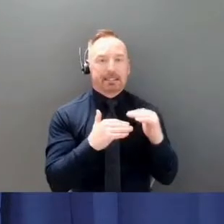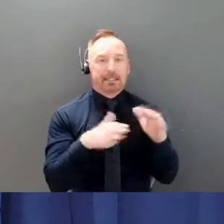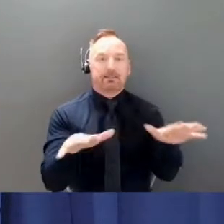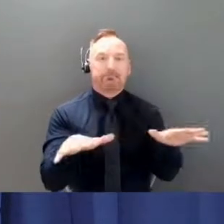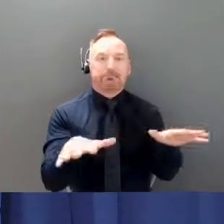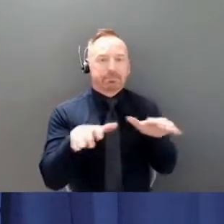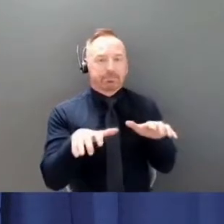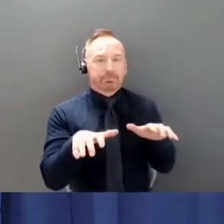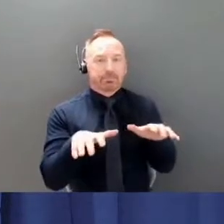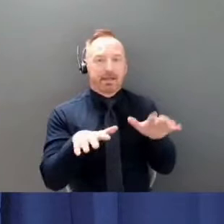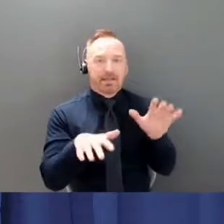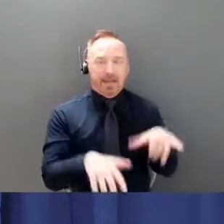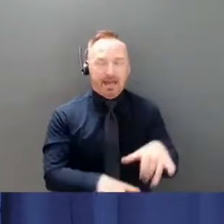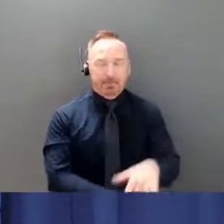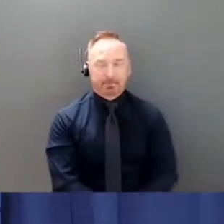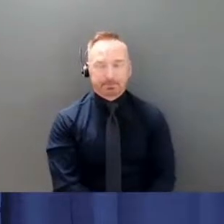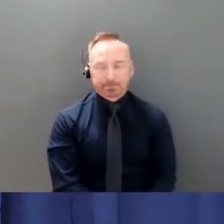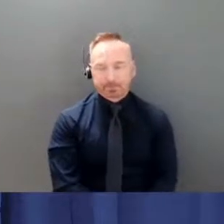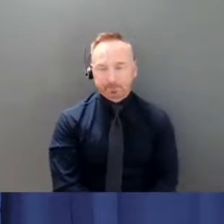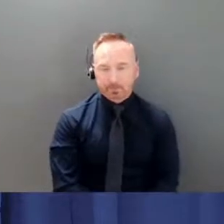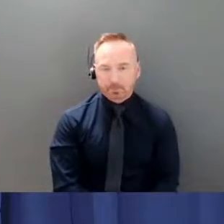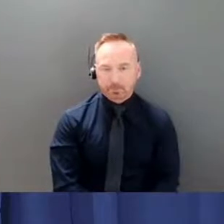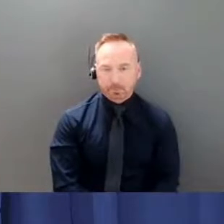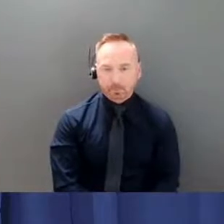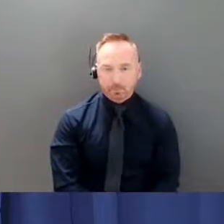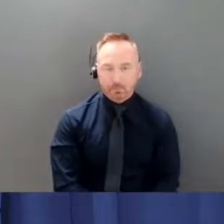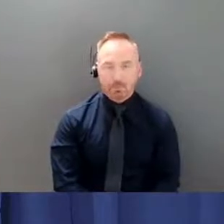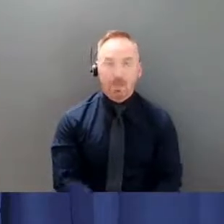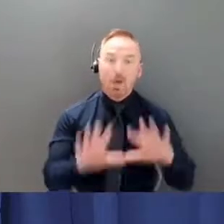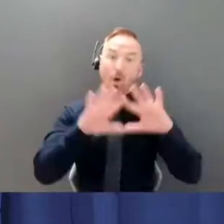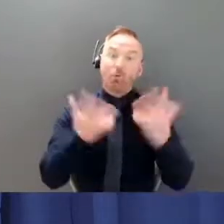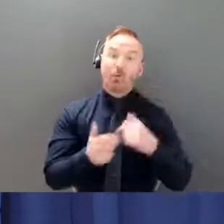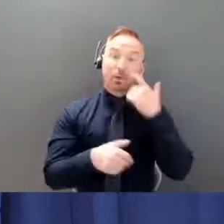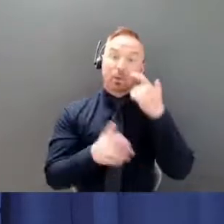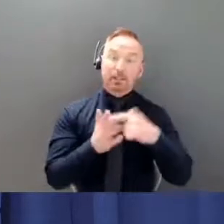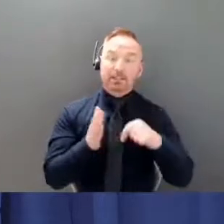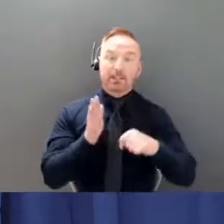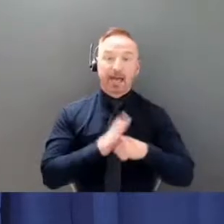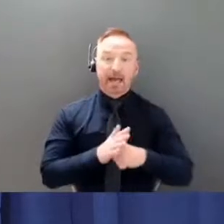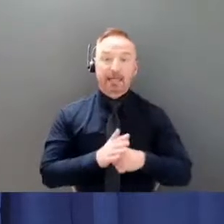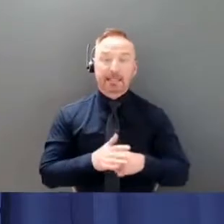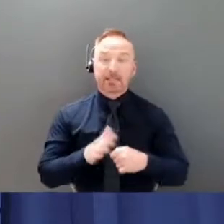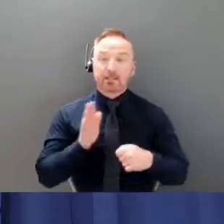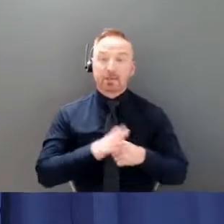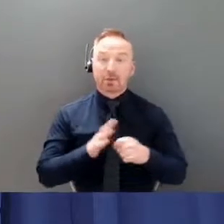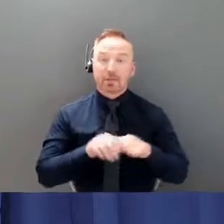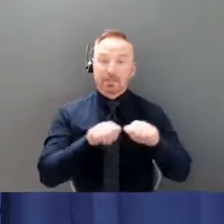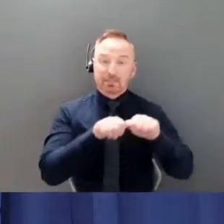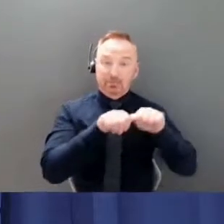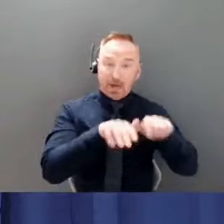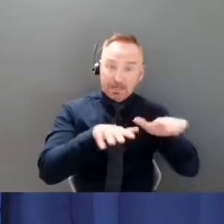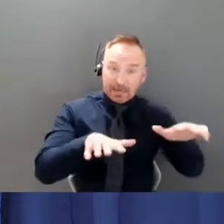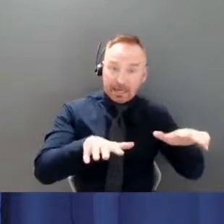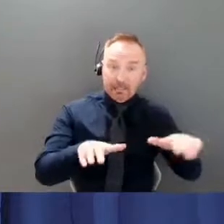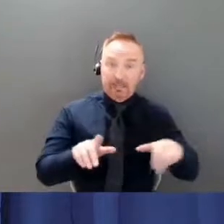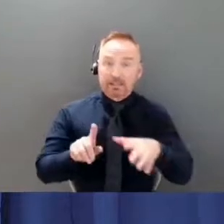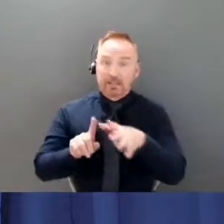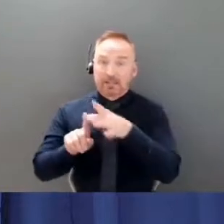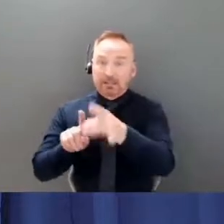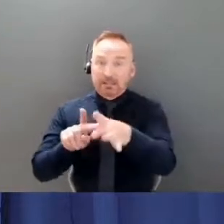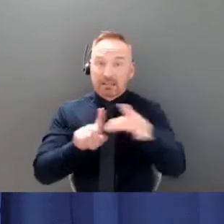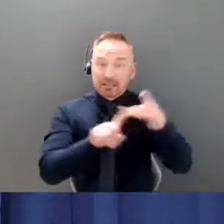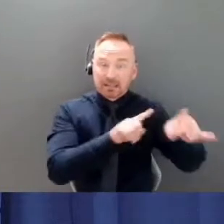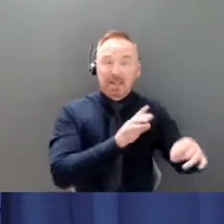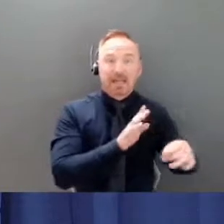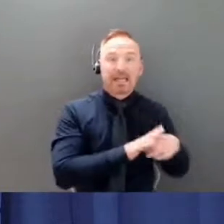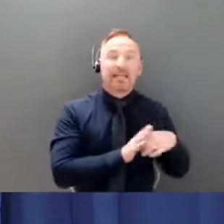now we're overall seeing widespread infection of course as I mentioned and that's triggering serious illness in some